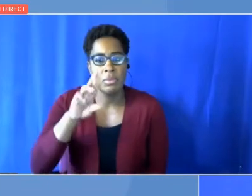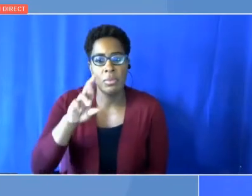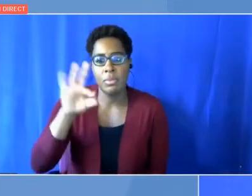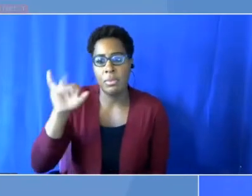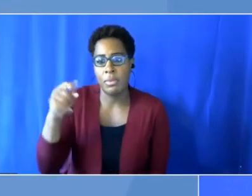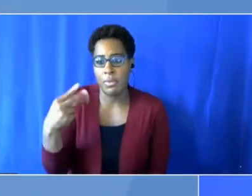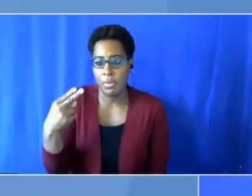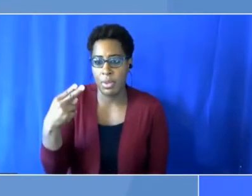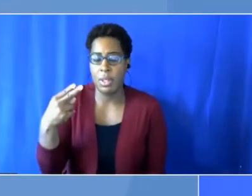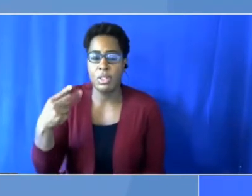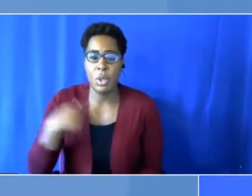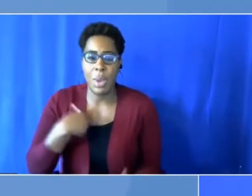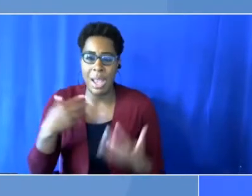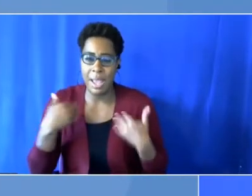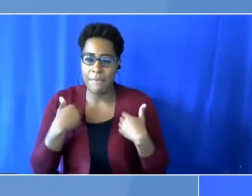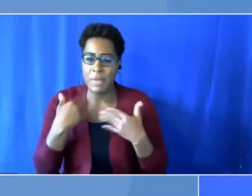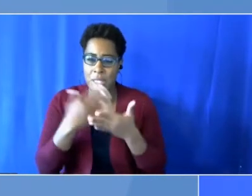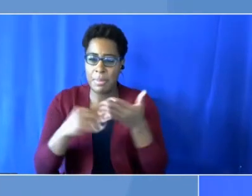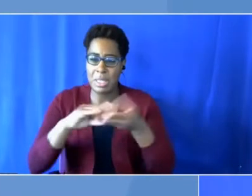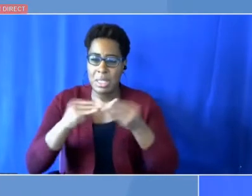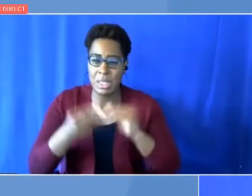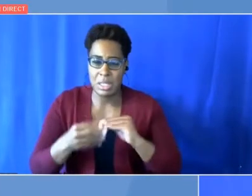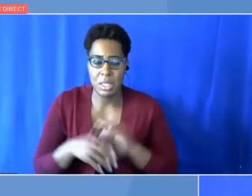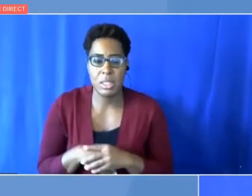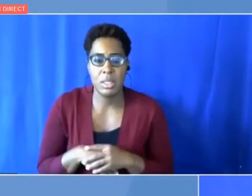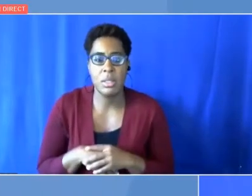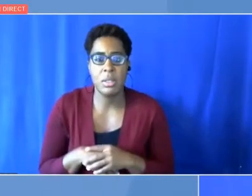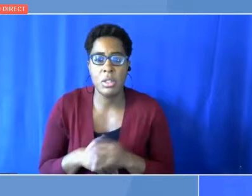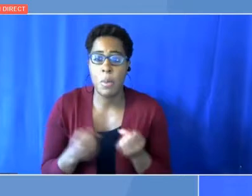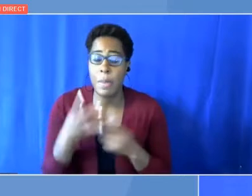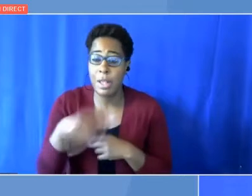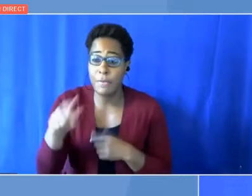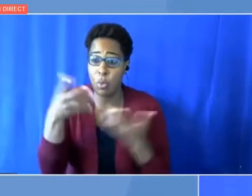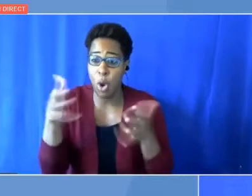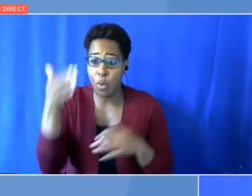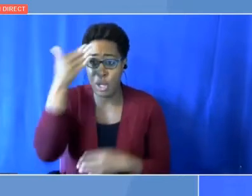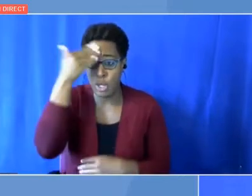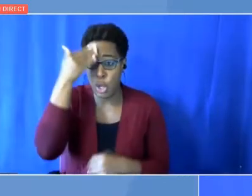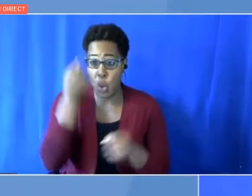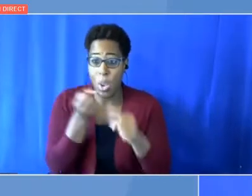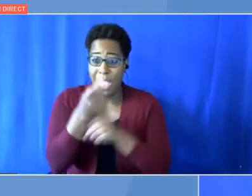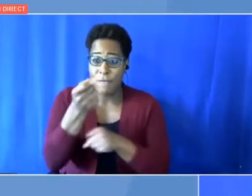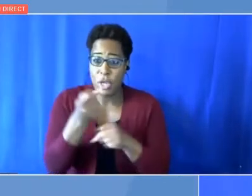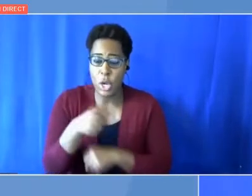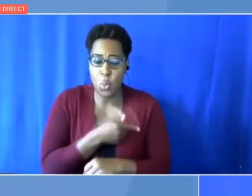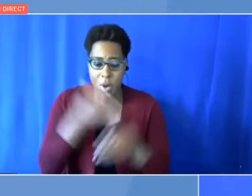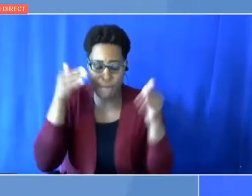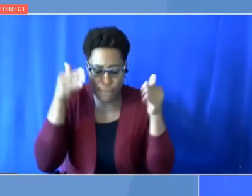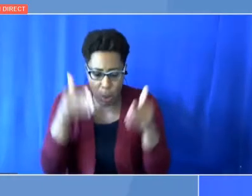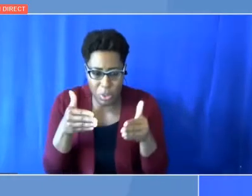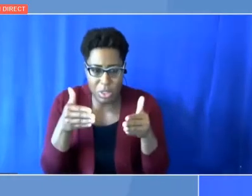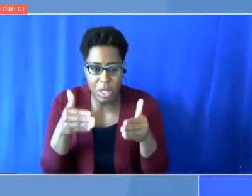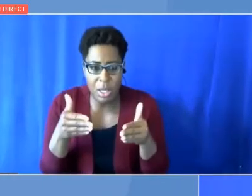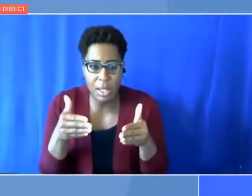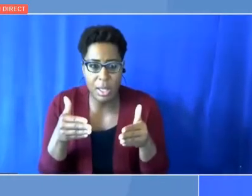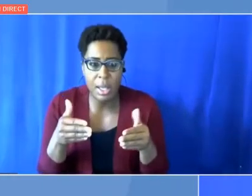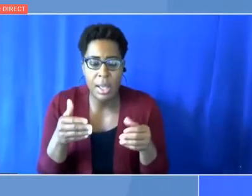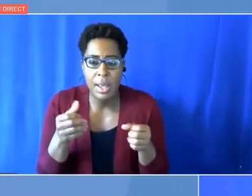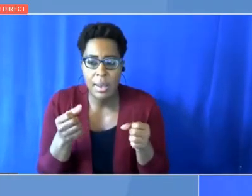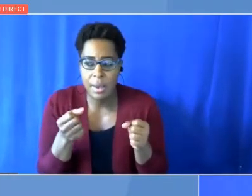At the IEA, many of you know, every year we look at how many people have no access to electricity, year by year.